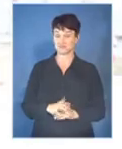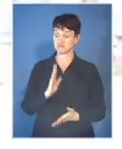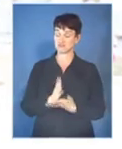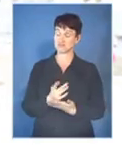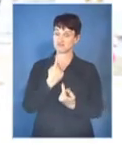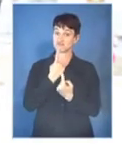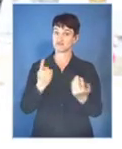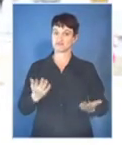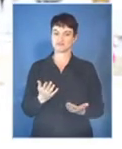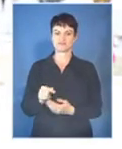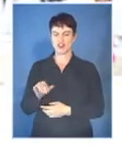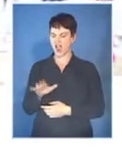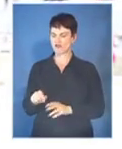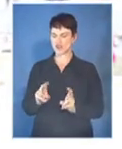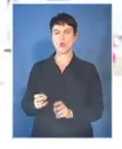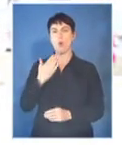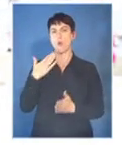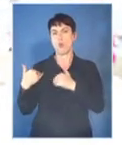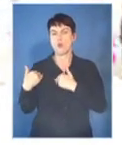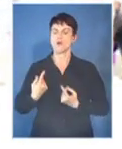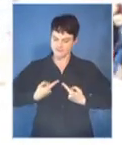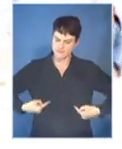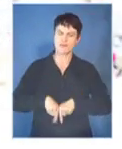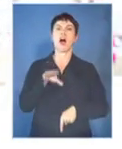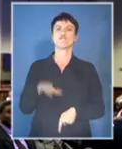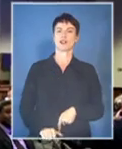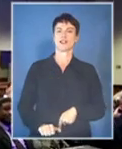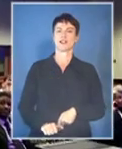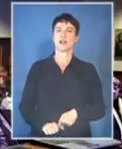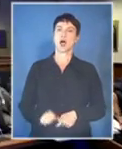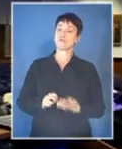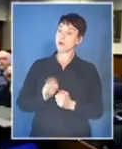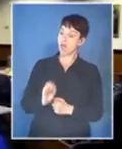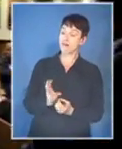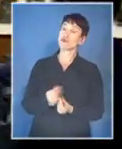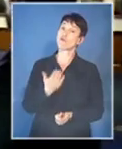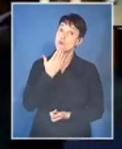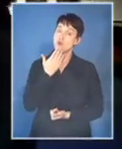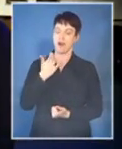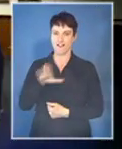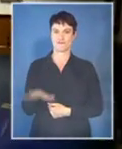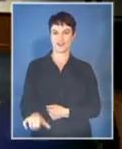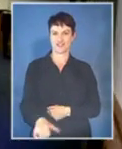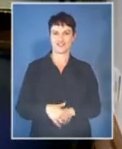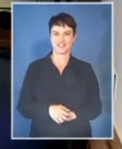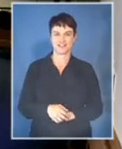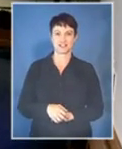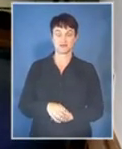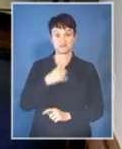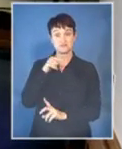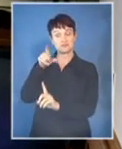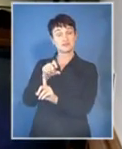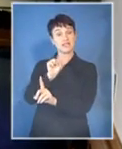must take ownership of African issues and find solutions to Africa's problems. He said Seme believed in humane